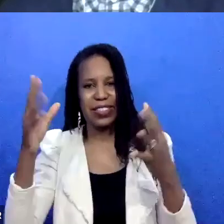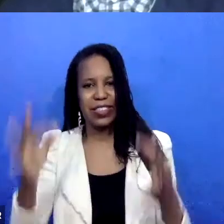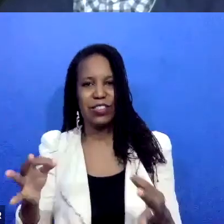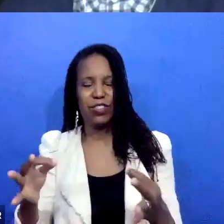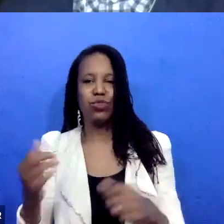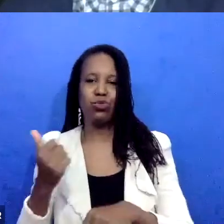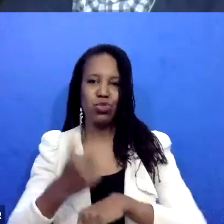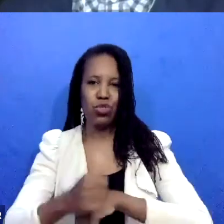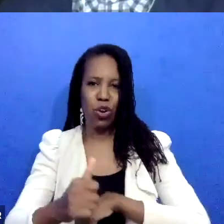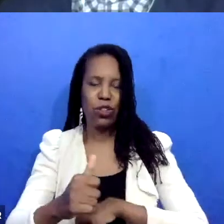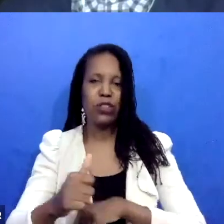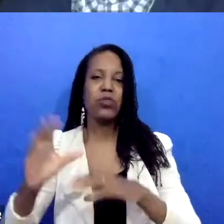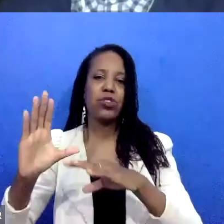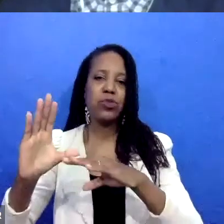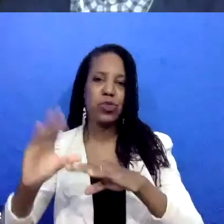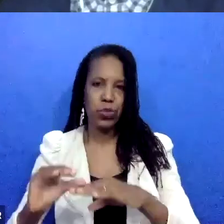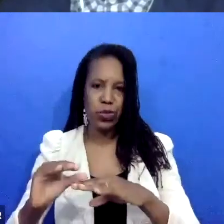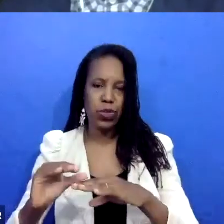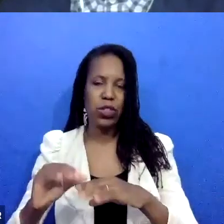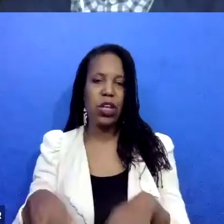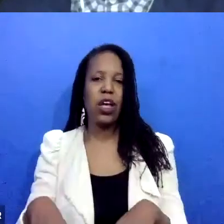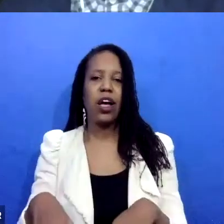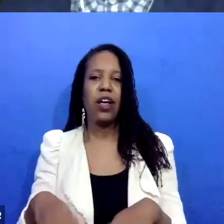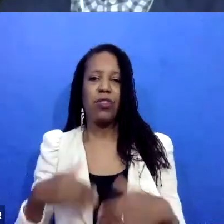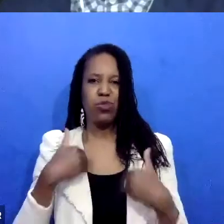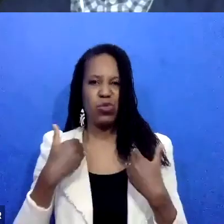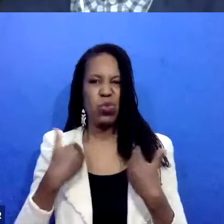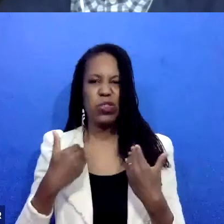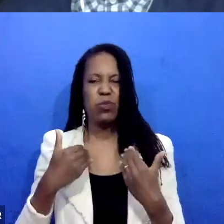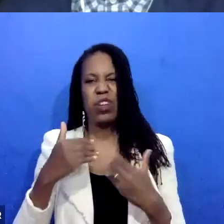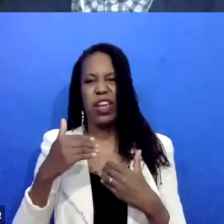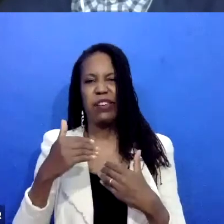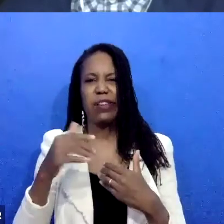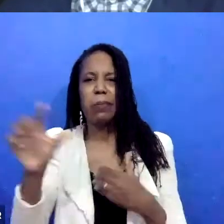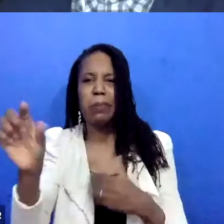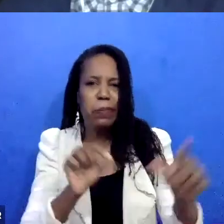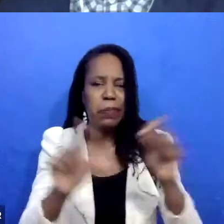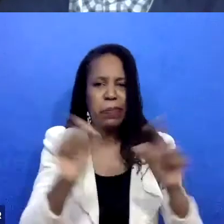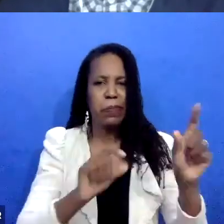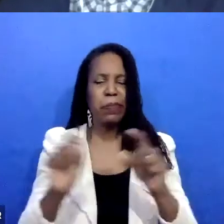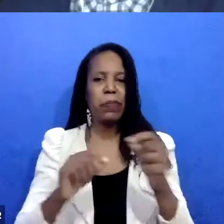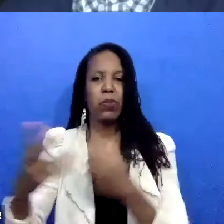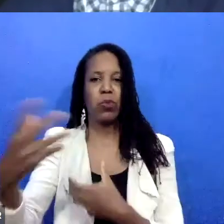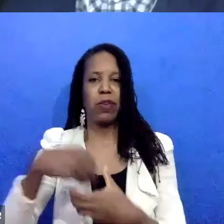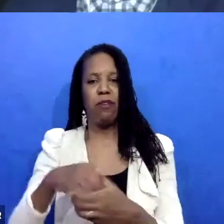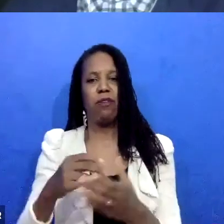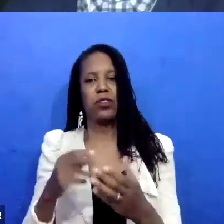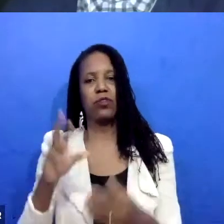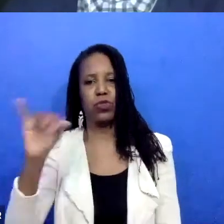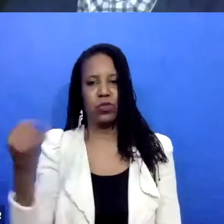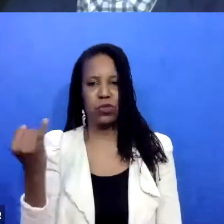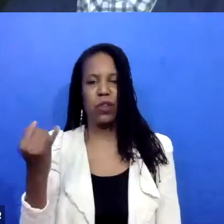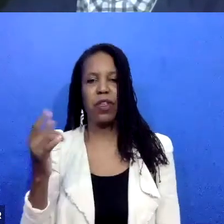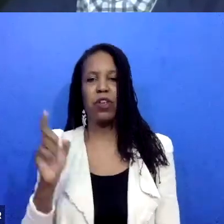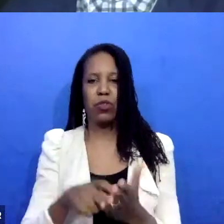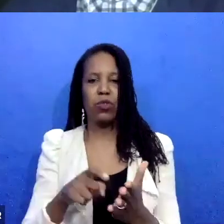randomize instead of charging the youth that were randomized into restorative justice, showed a 13% recidivism rate one